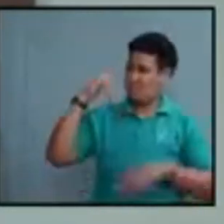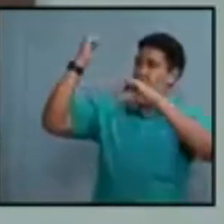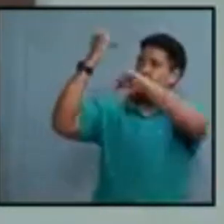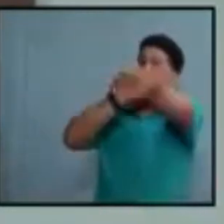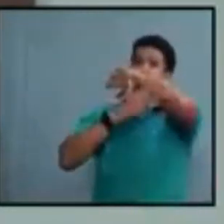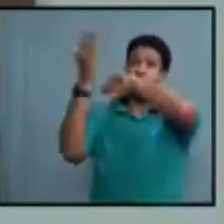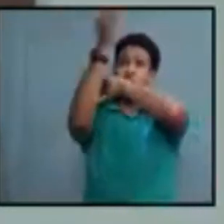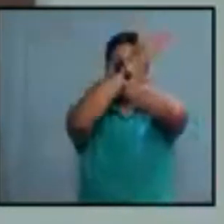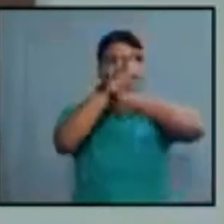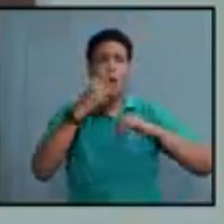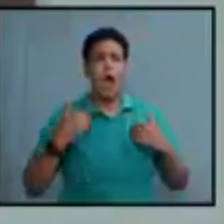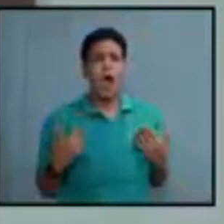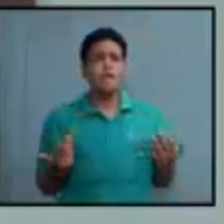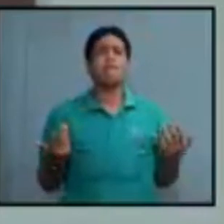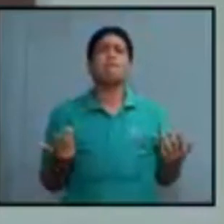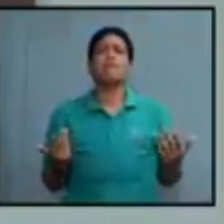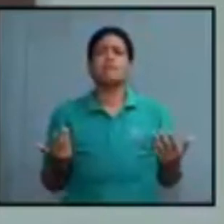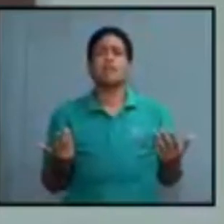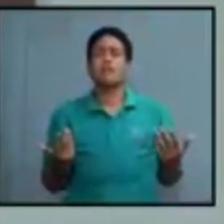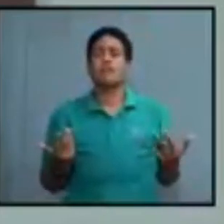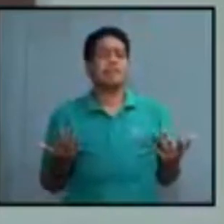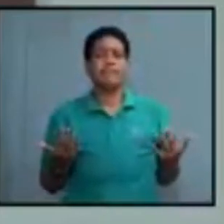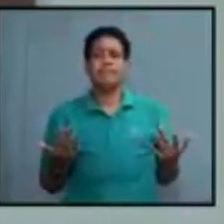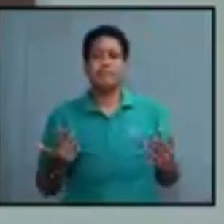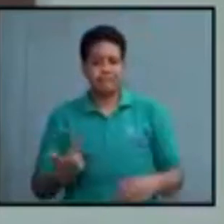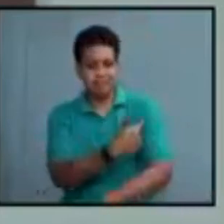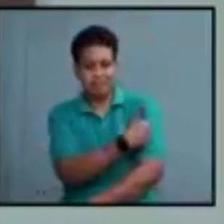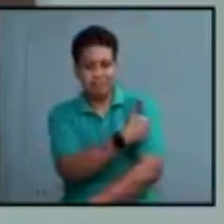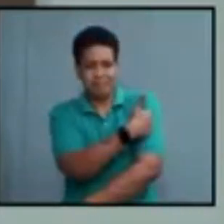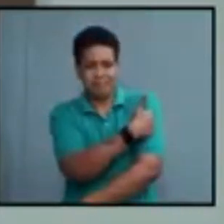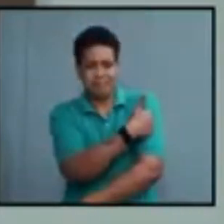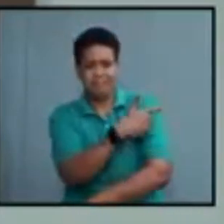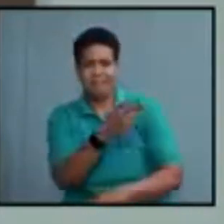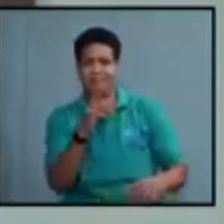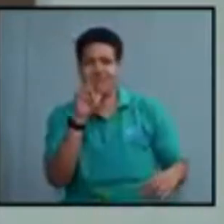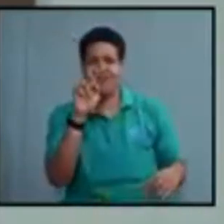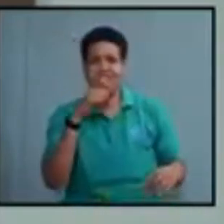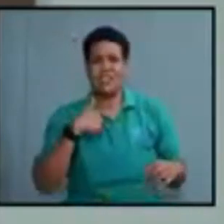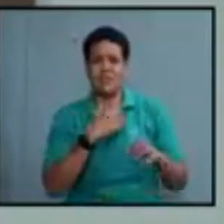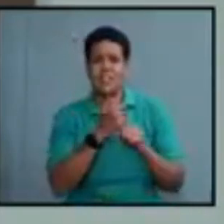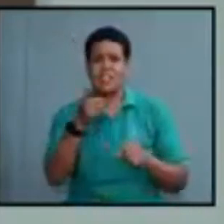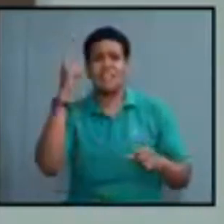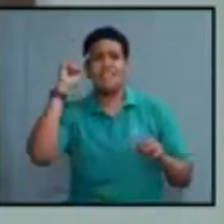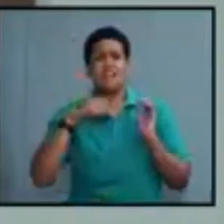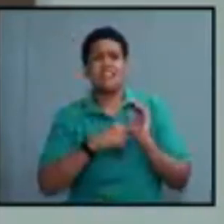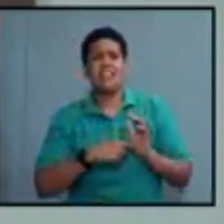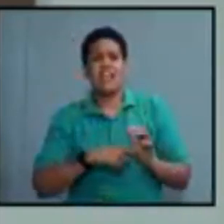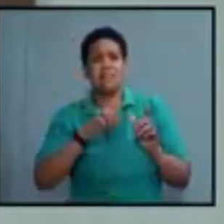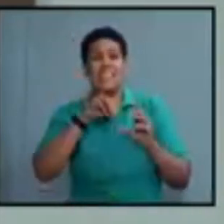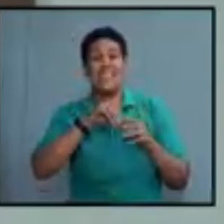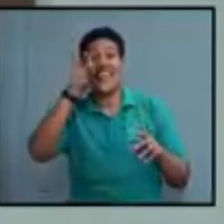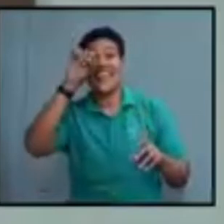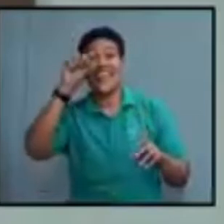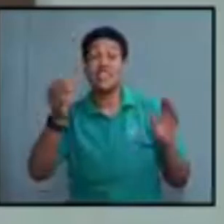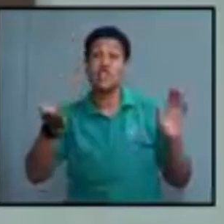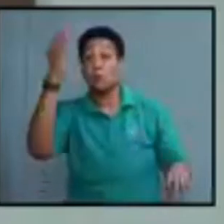countries that have had inoculation, immunization rates. We take Israel, for example, in the 80s, going